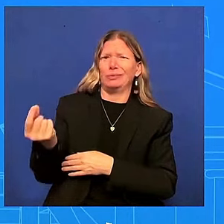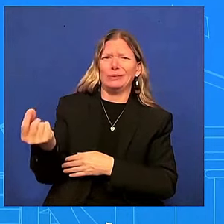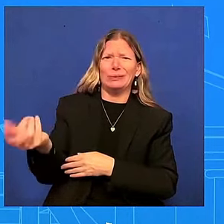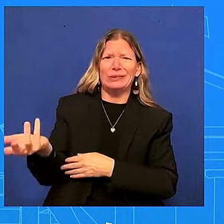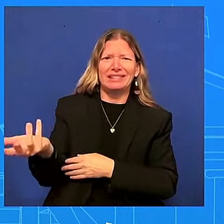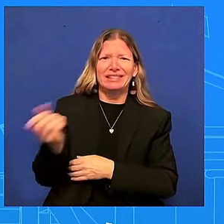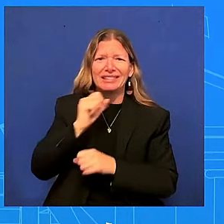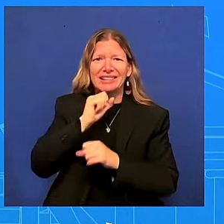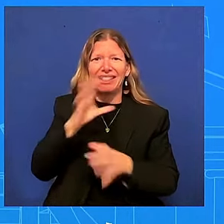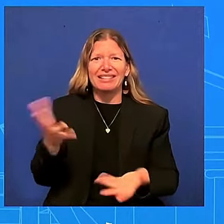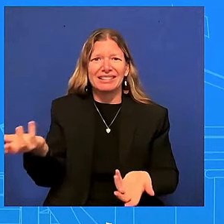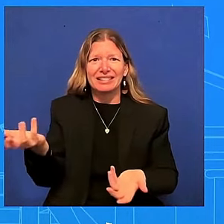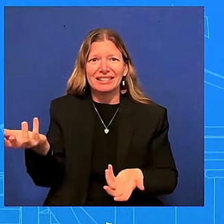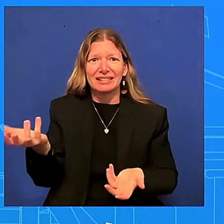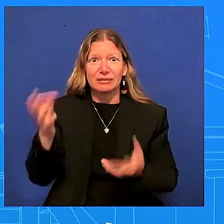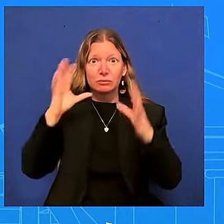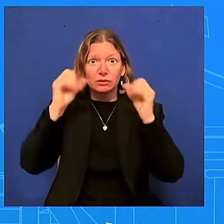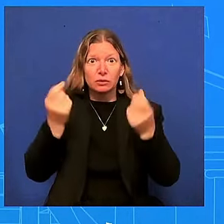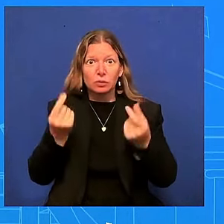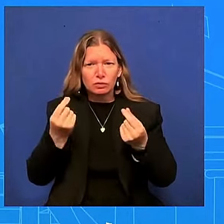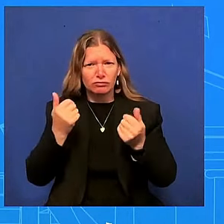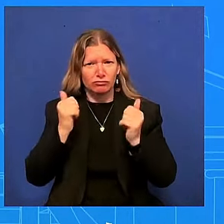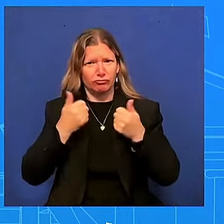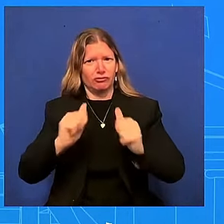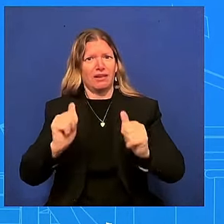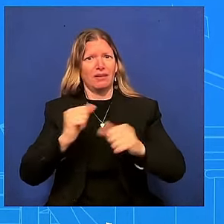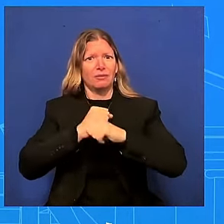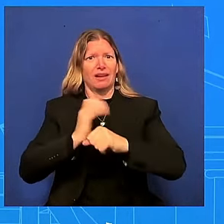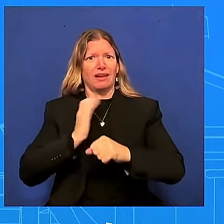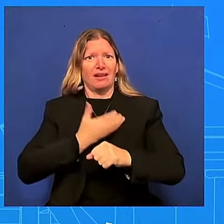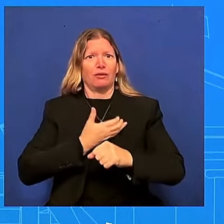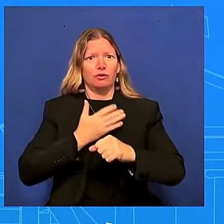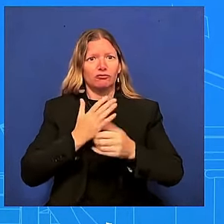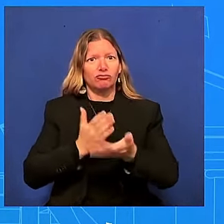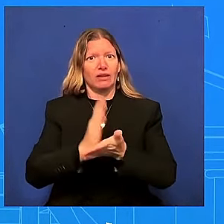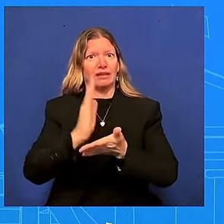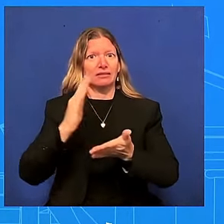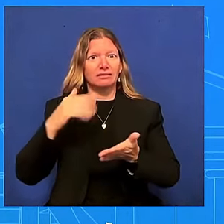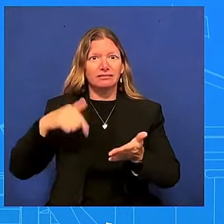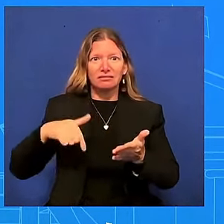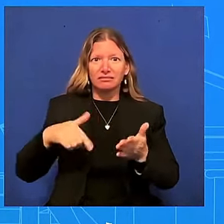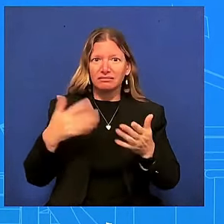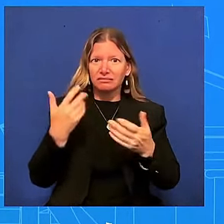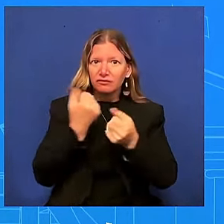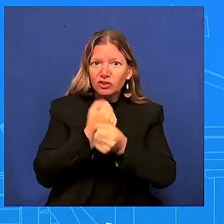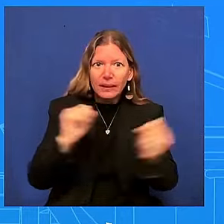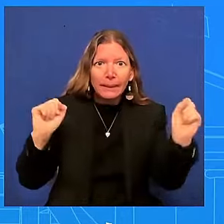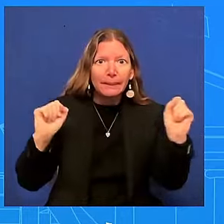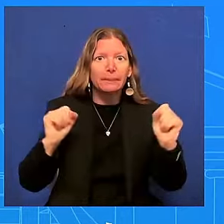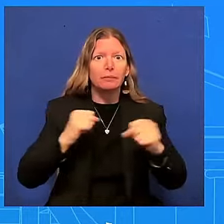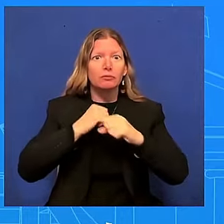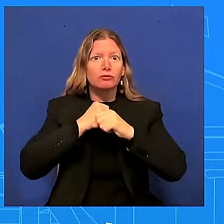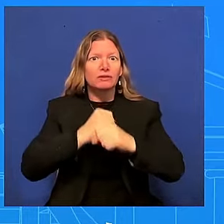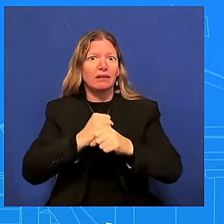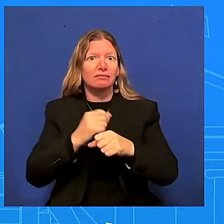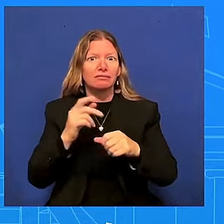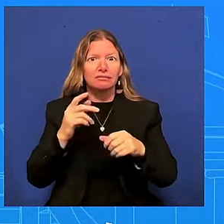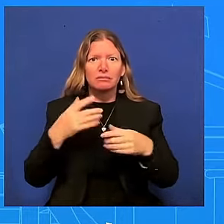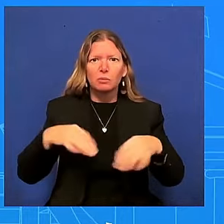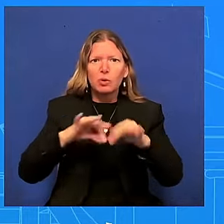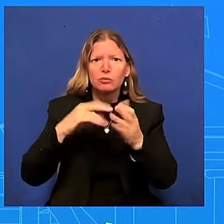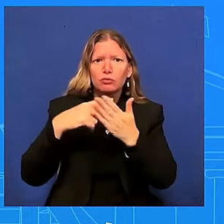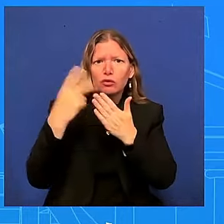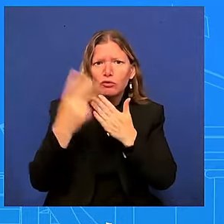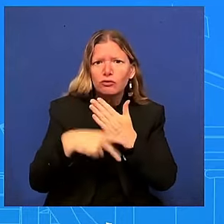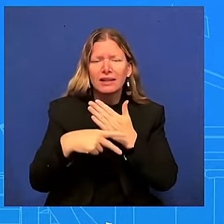important programs that matter to the american people he wants to protect women's rights roe v wade he wants to continue to build an economy that works for